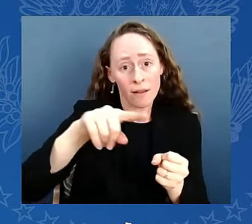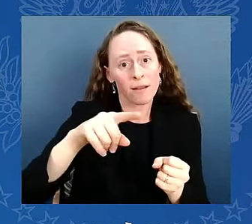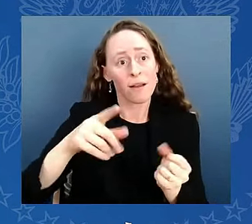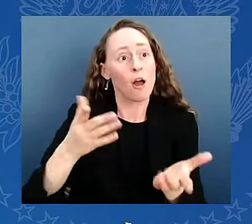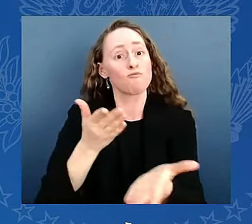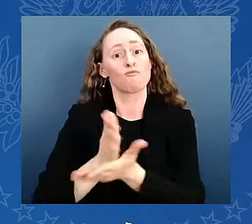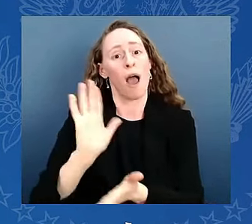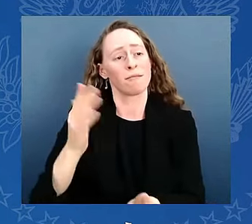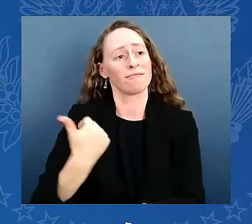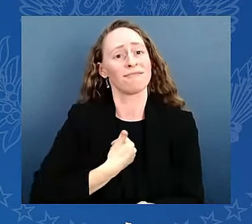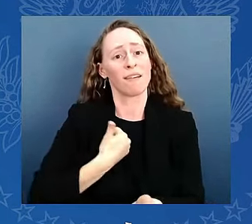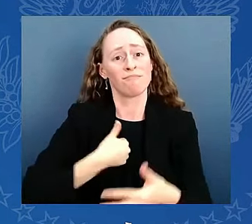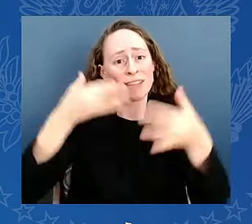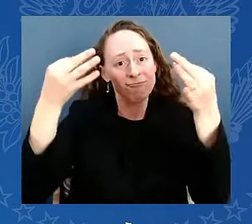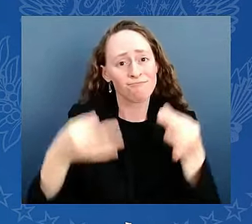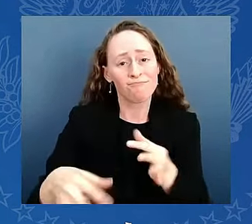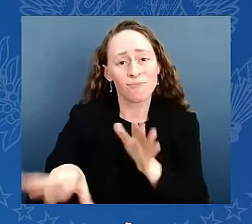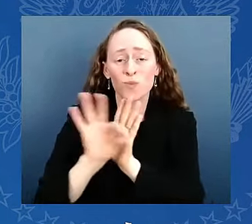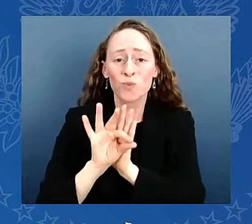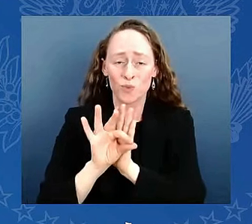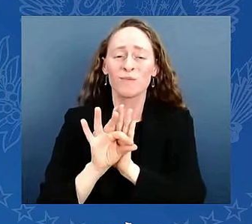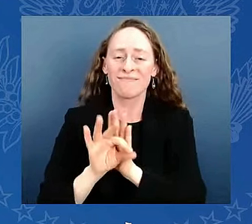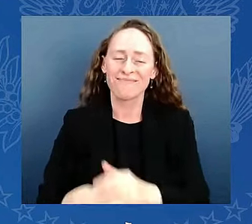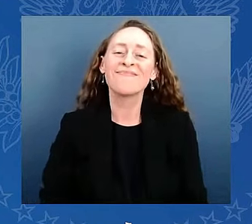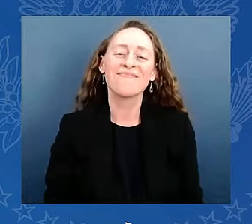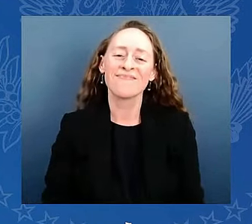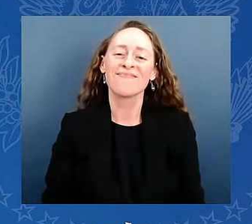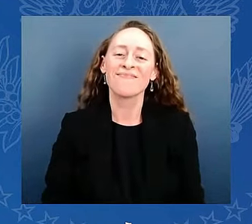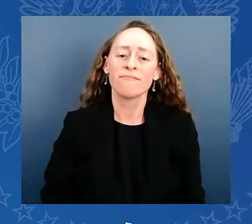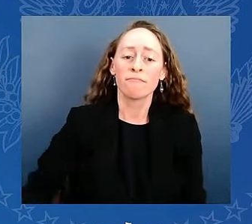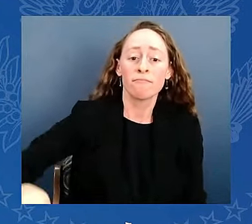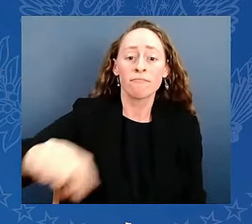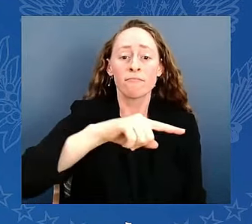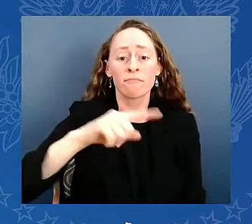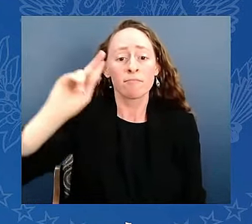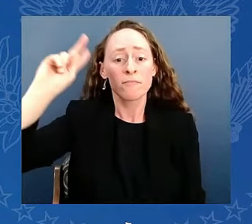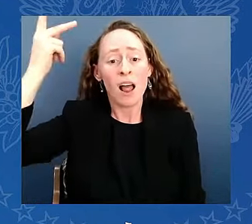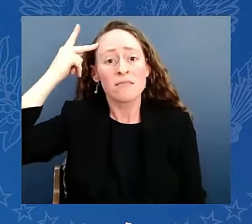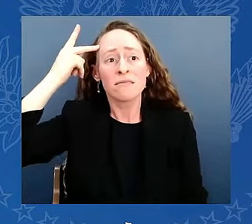for political violence or any violence ever, period.